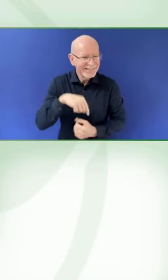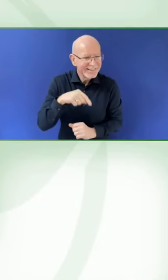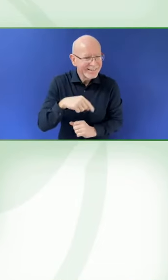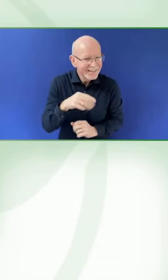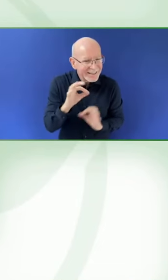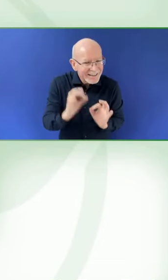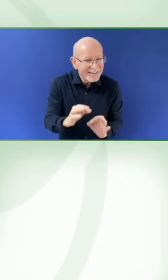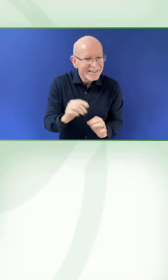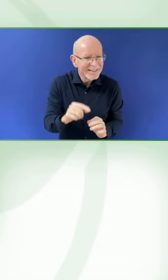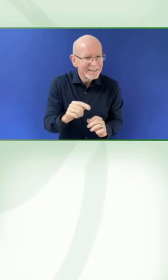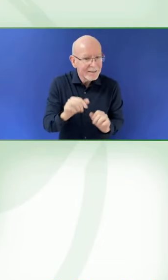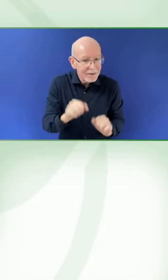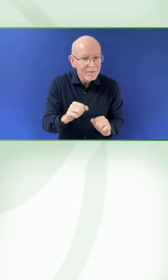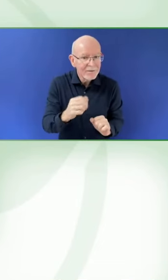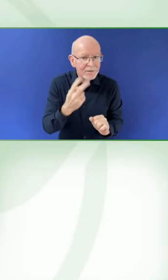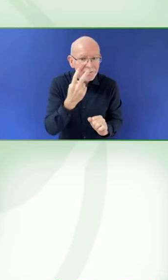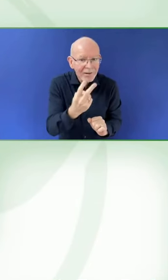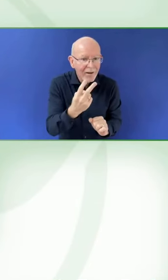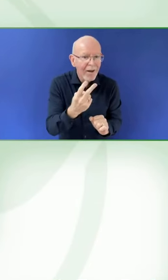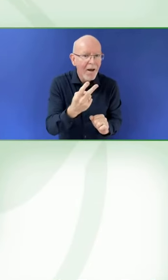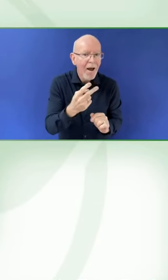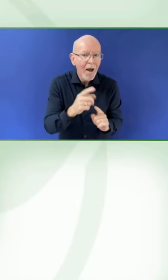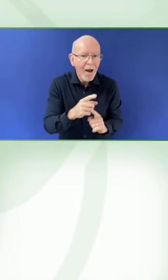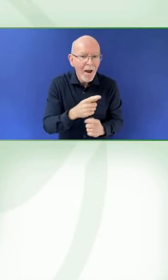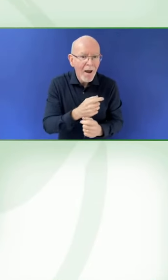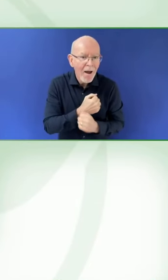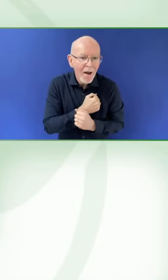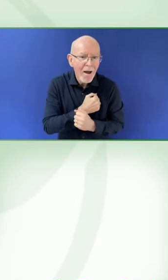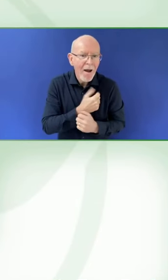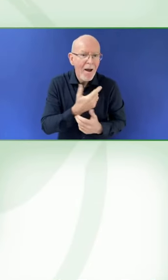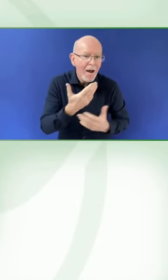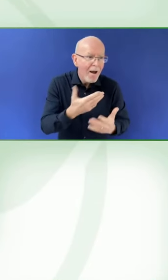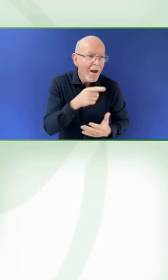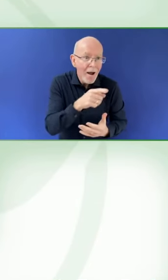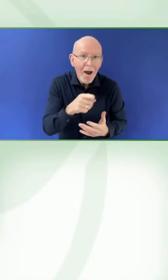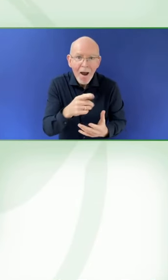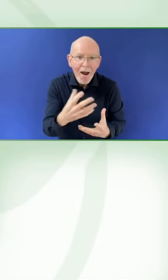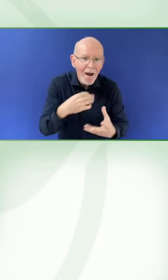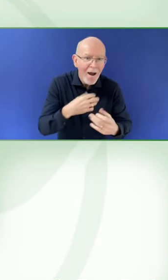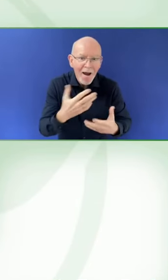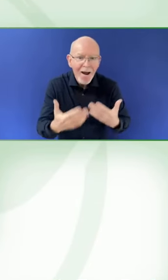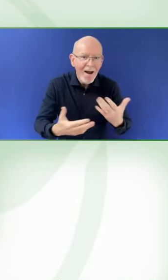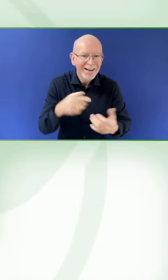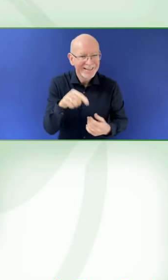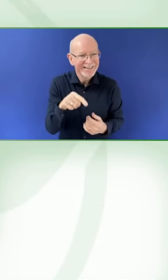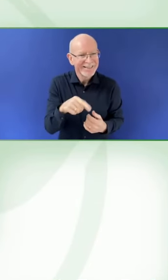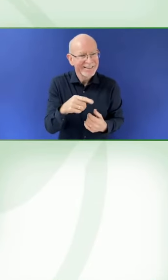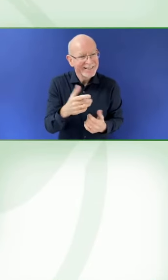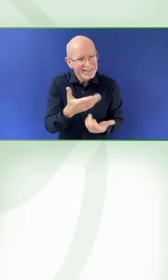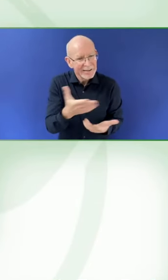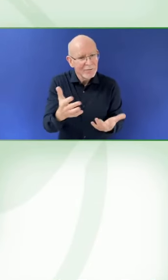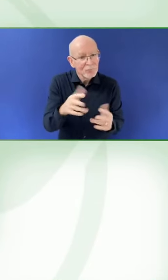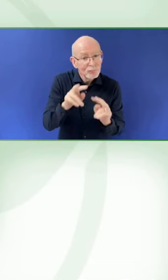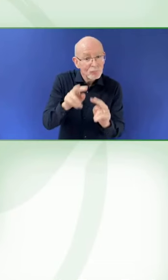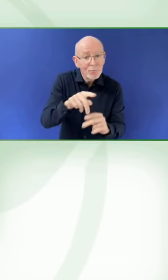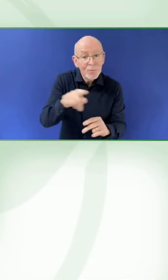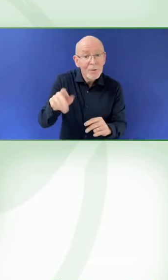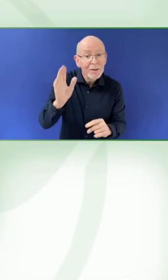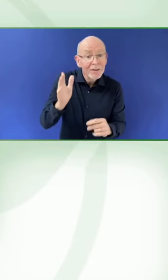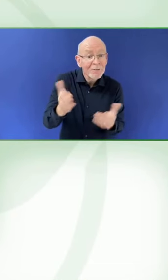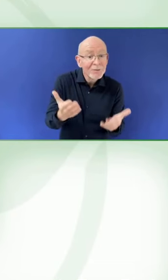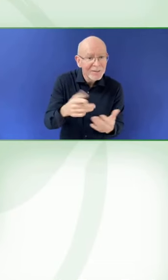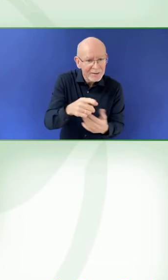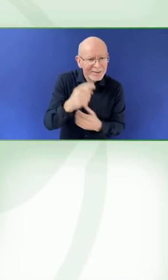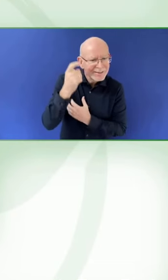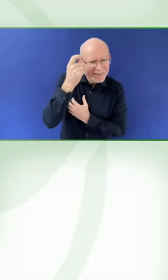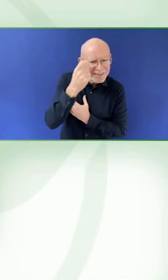is only good if it actually has a positive outcome. Functionality for functionality's sake is not anything I'm interested in. And so I hope,